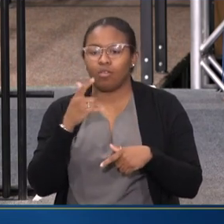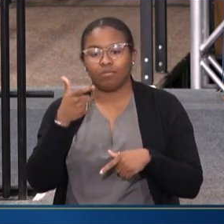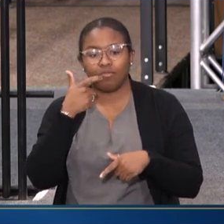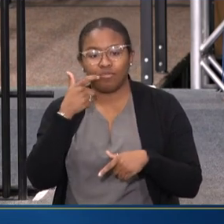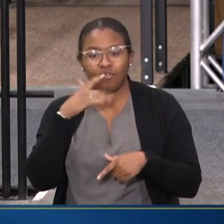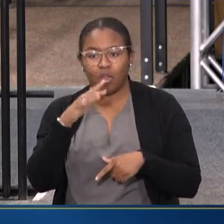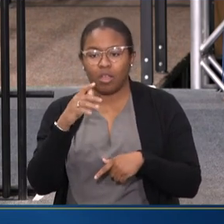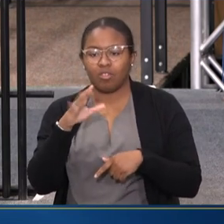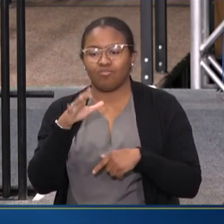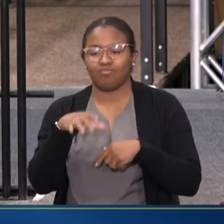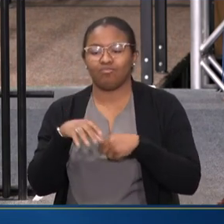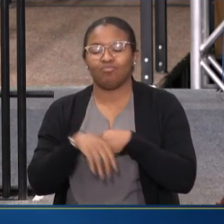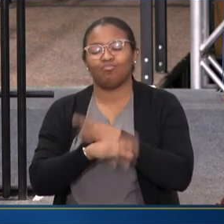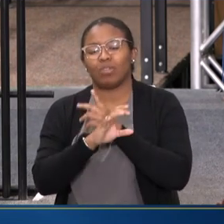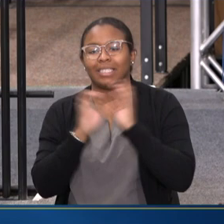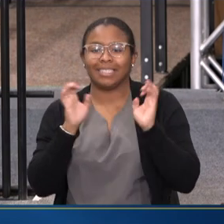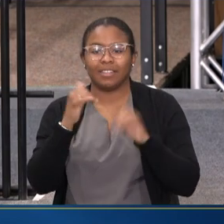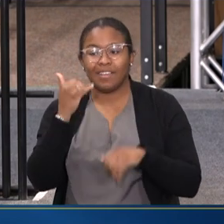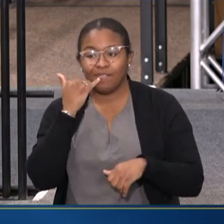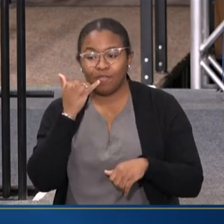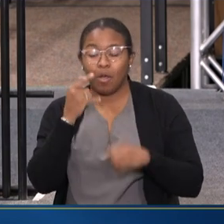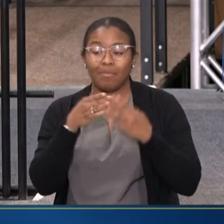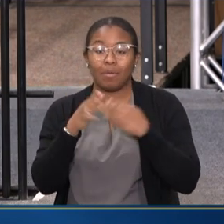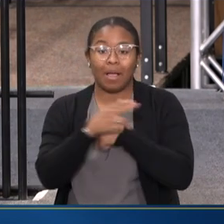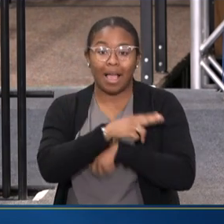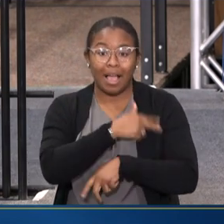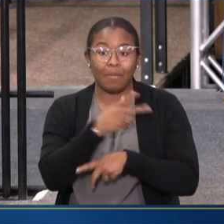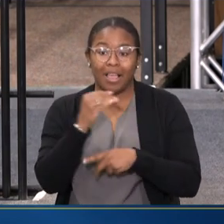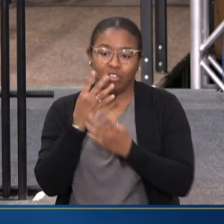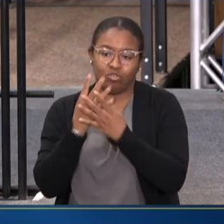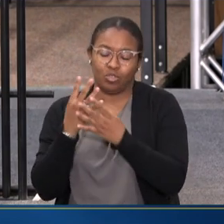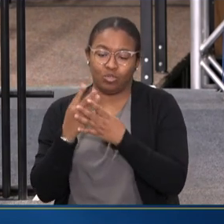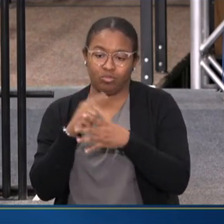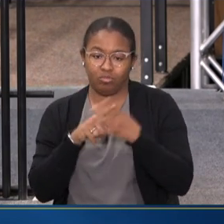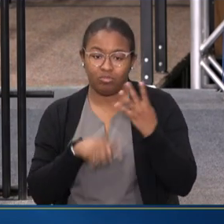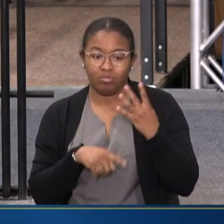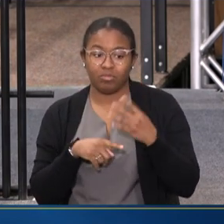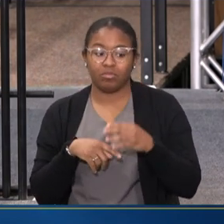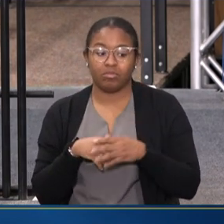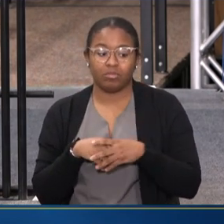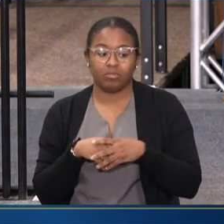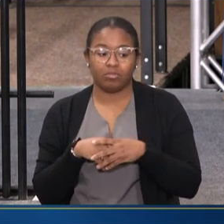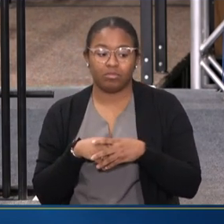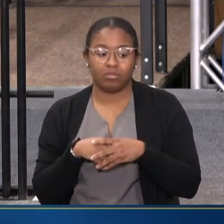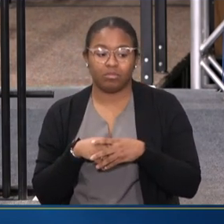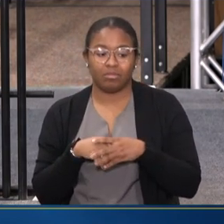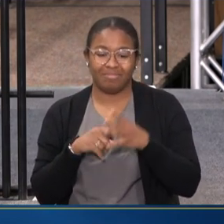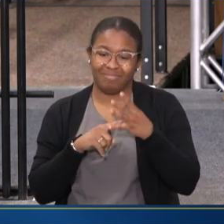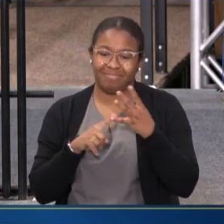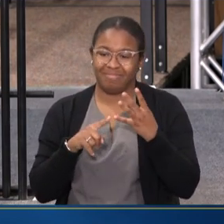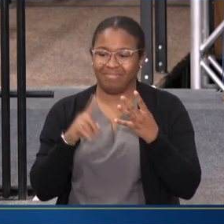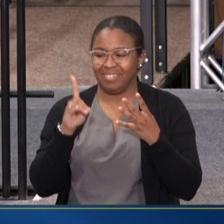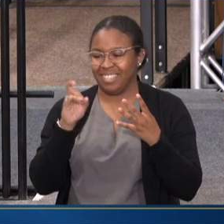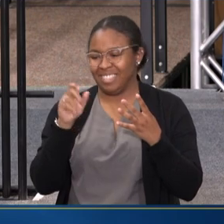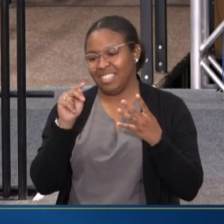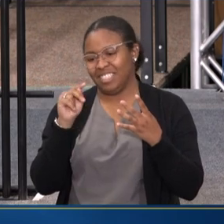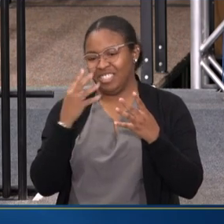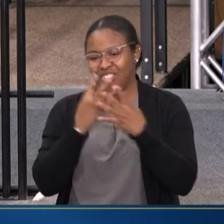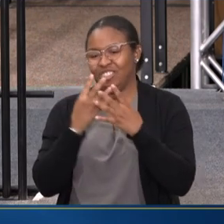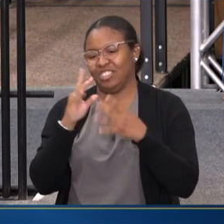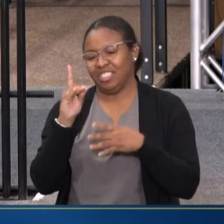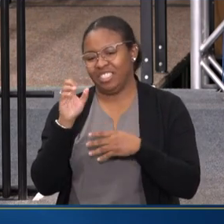our public hospitals, and our detention centers. And that last phrase, I really hate our detention centers.